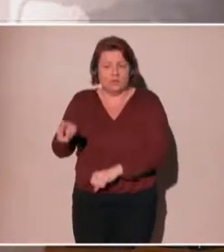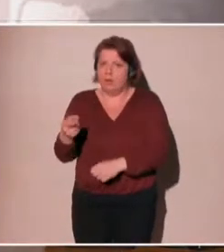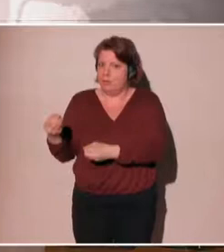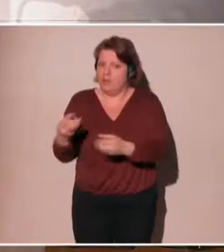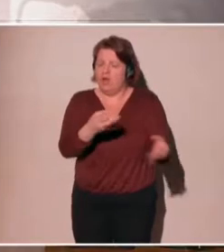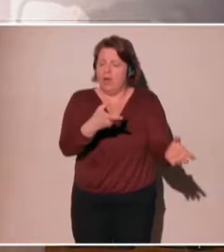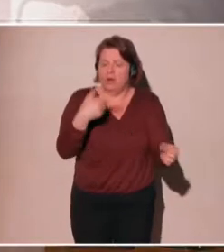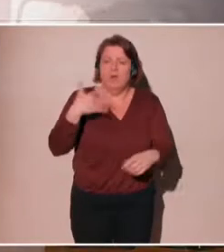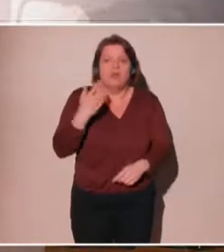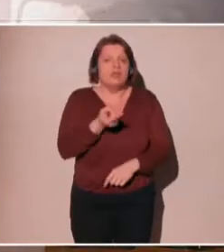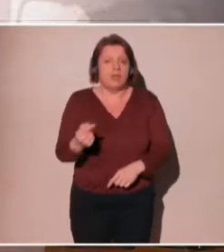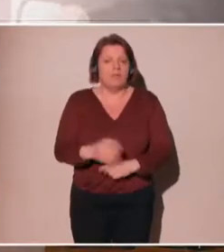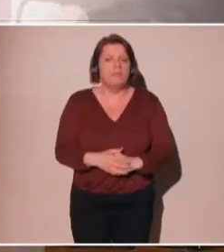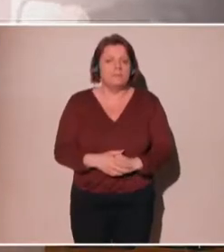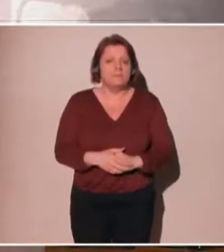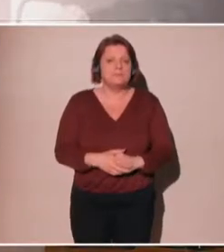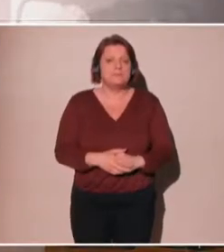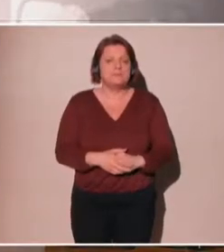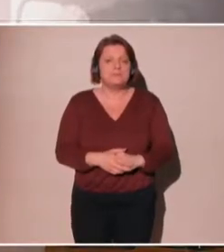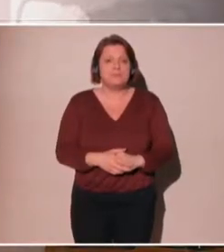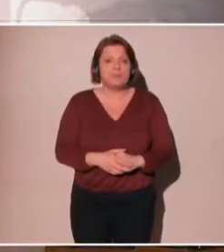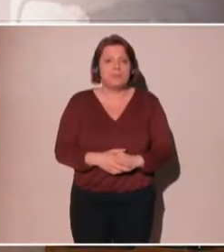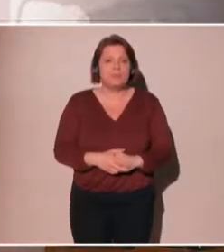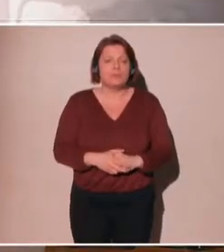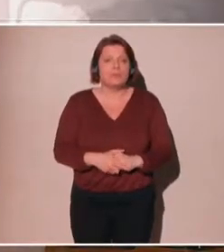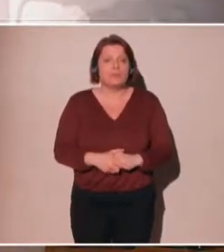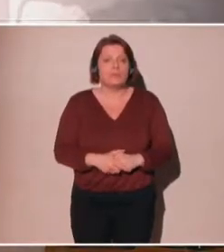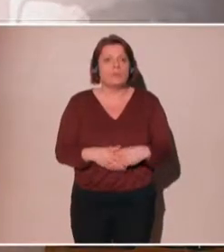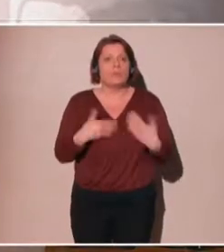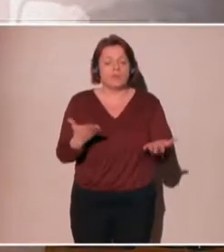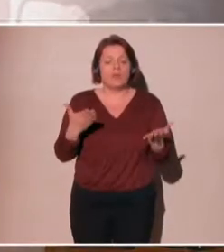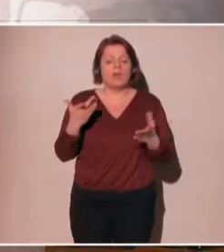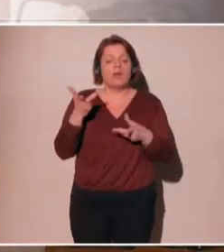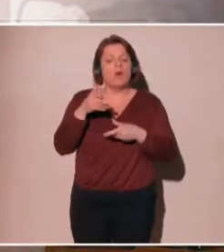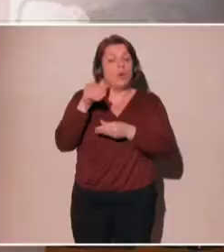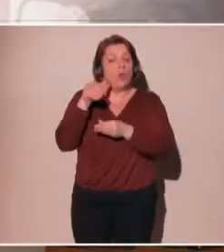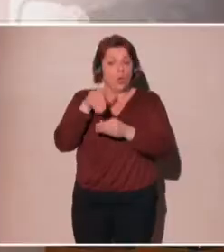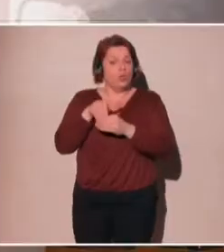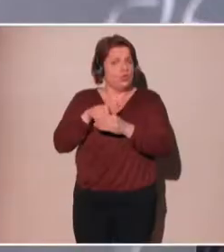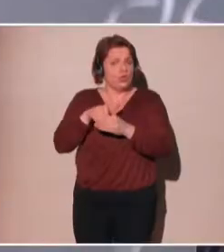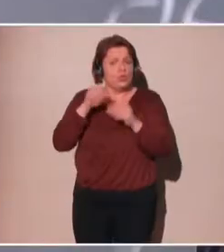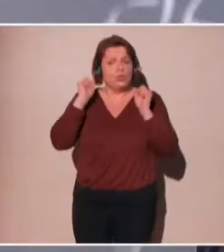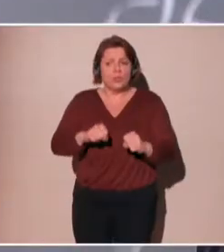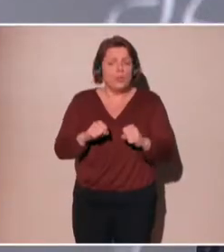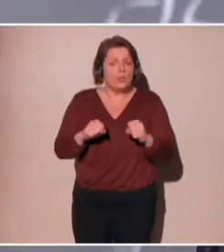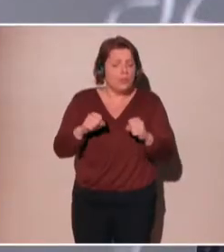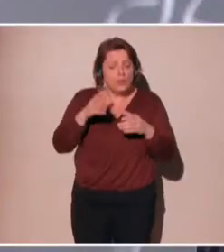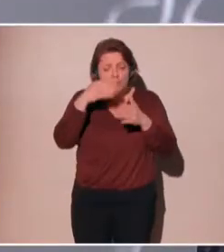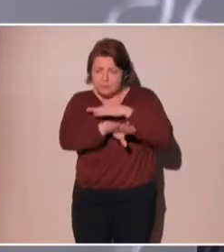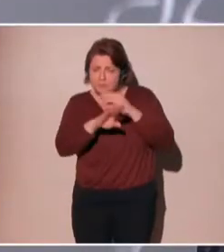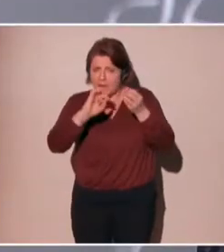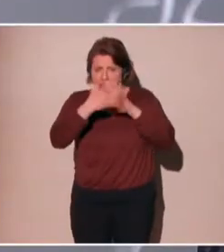content can be found elsewhere on the internet quite readily. And we had great examples of that when I was at the Federal Trade Commission.